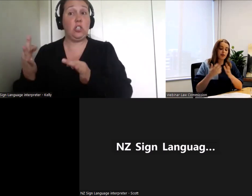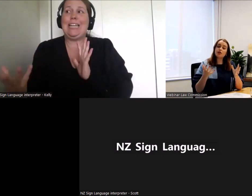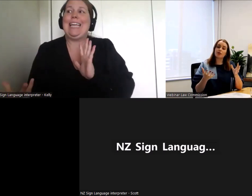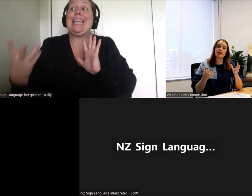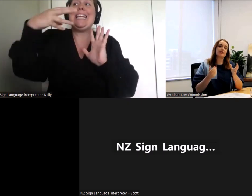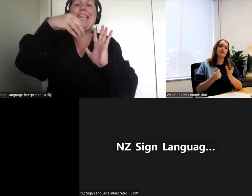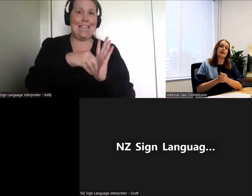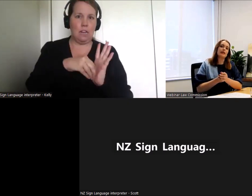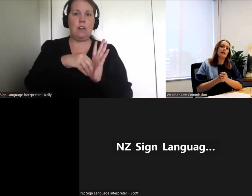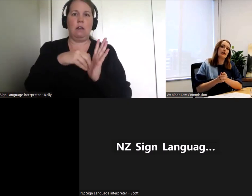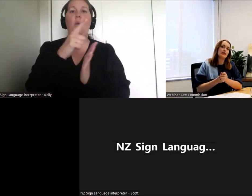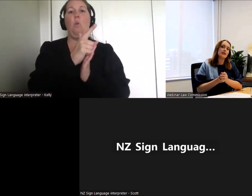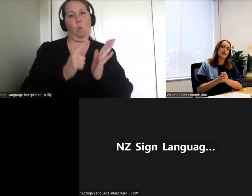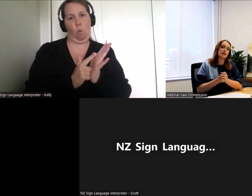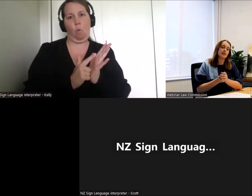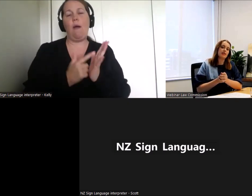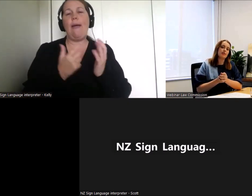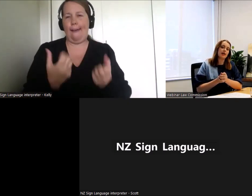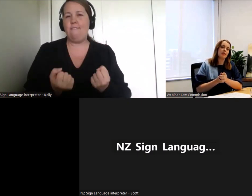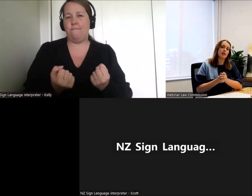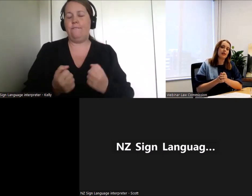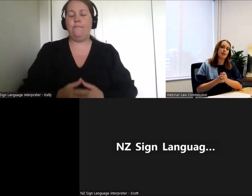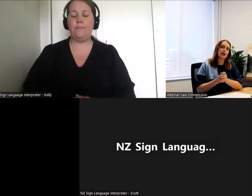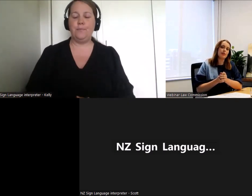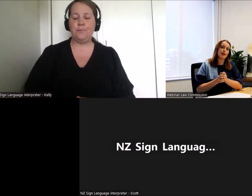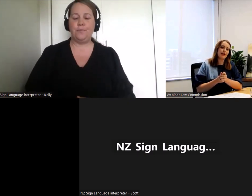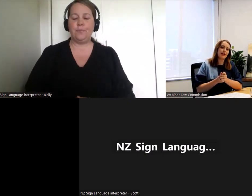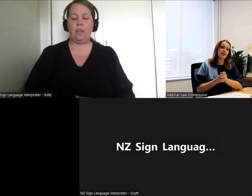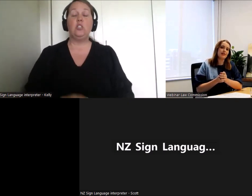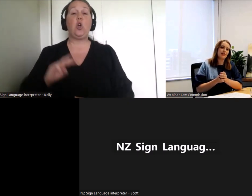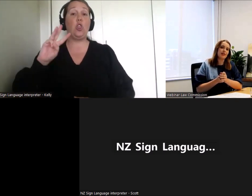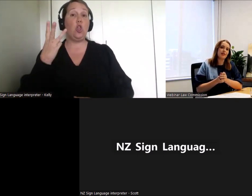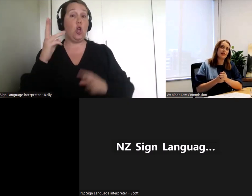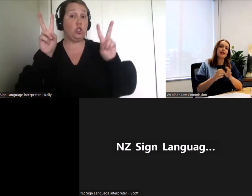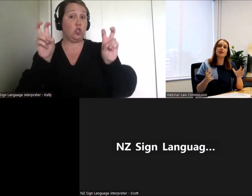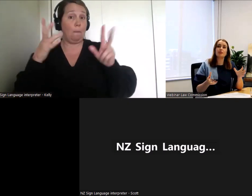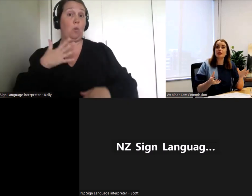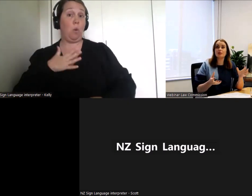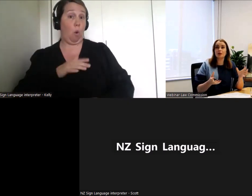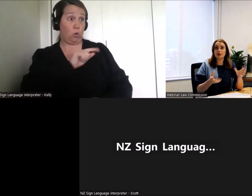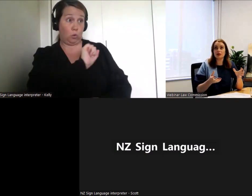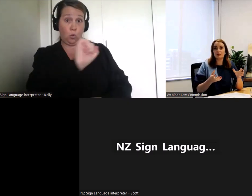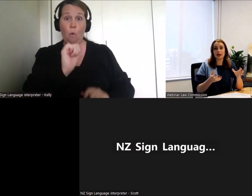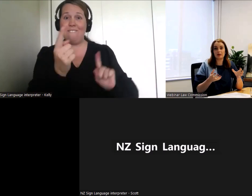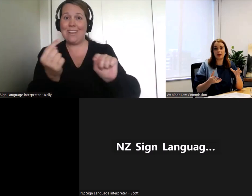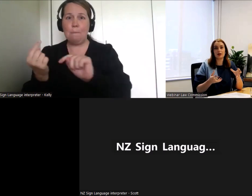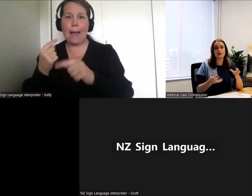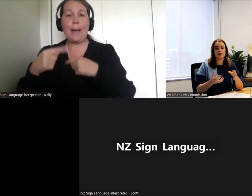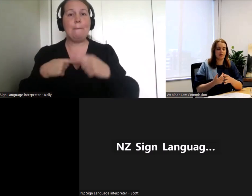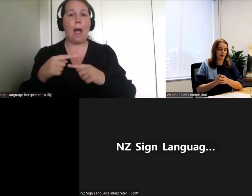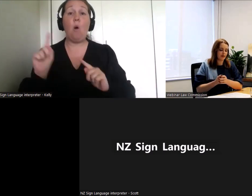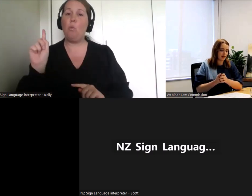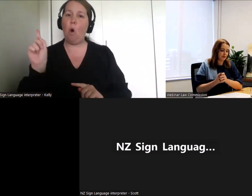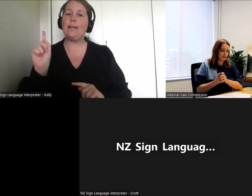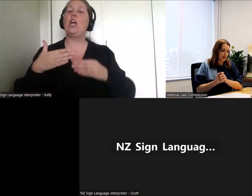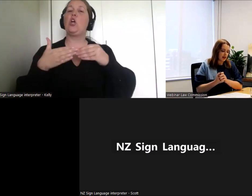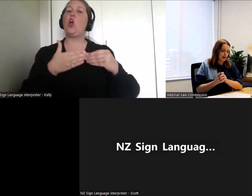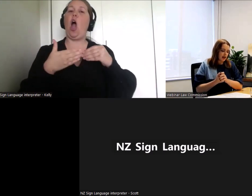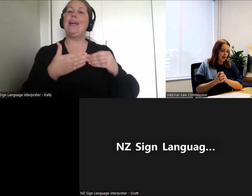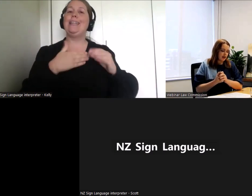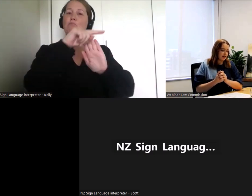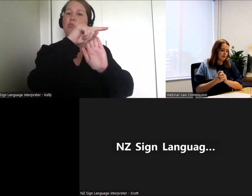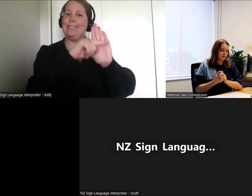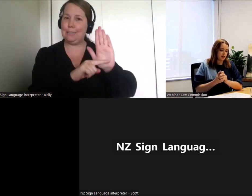A third topic that we are seeking feedback on in the paper is the guiding principles that we will use in our review.